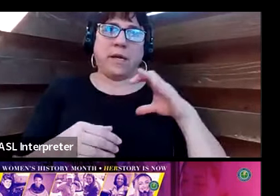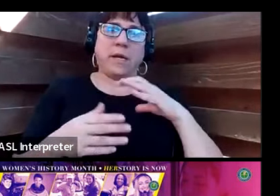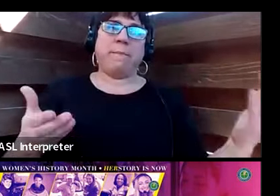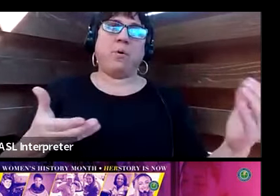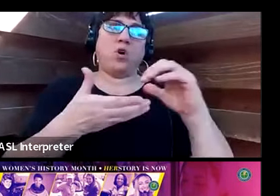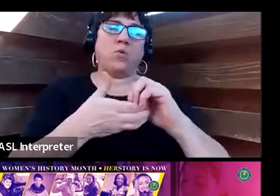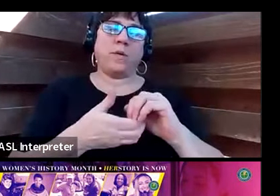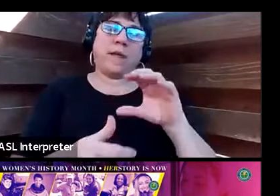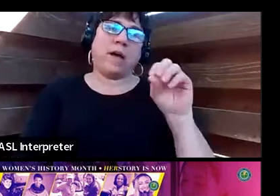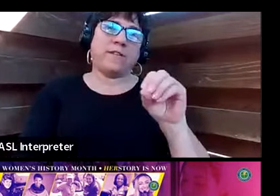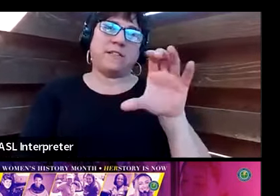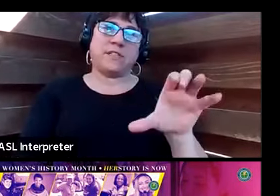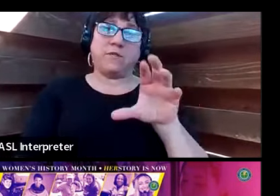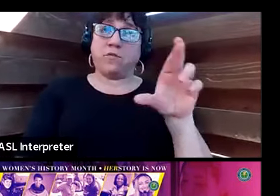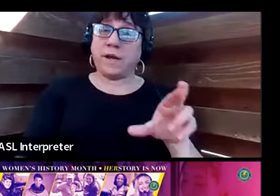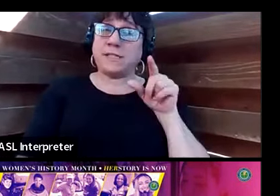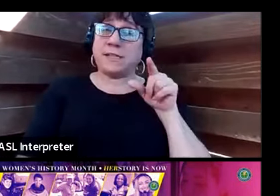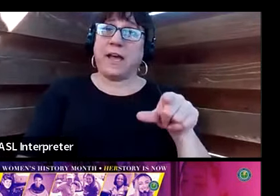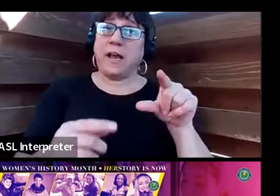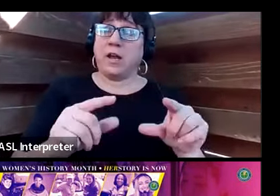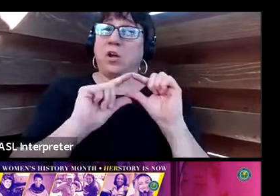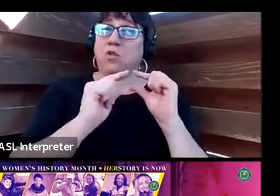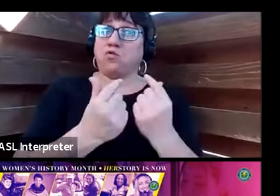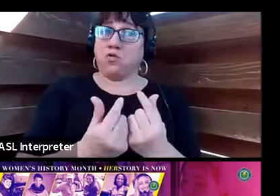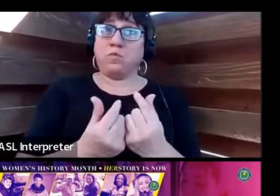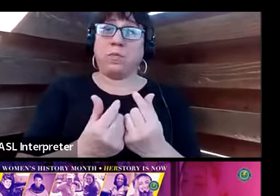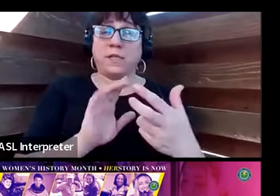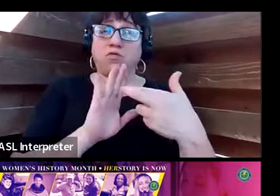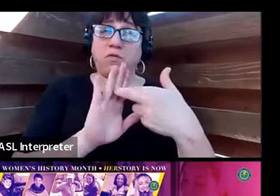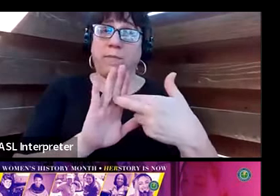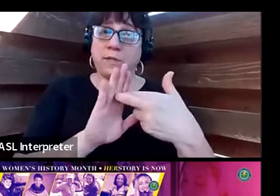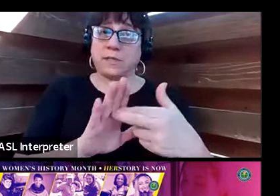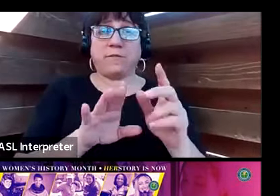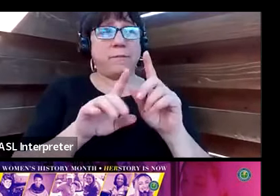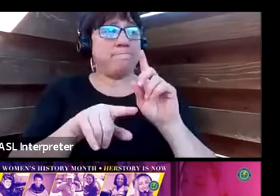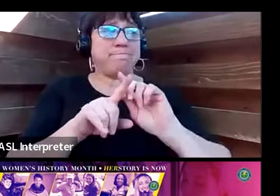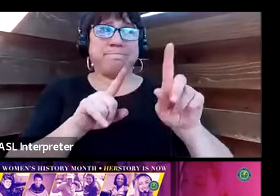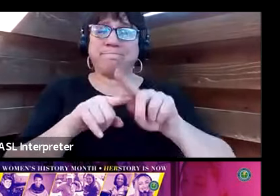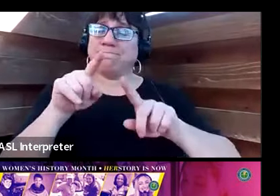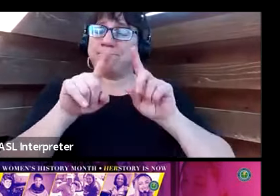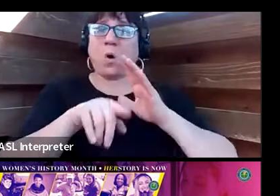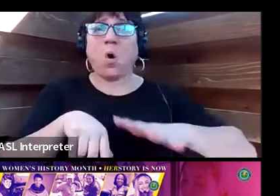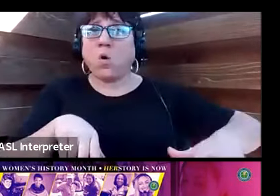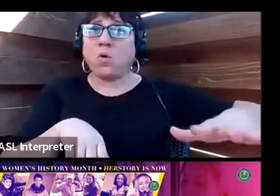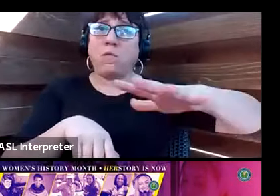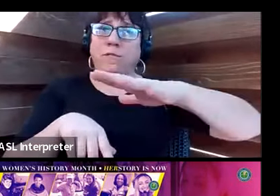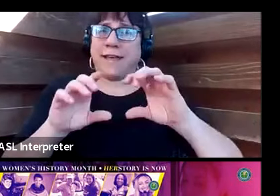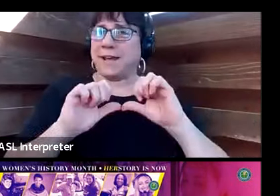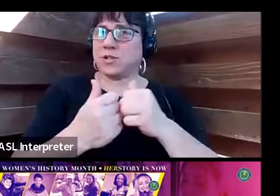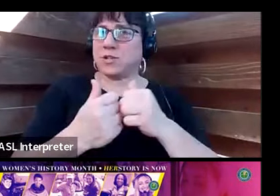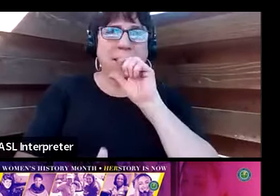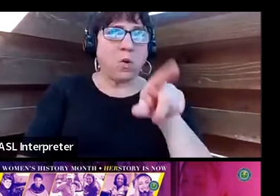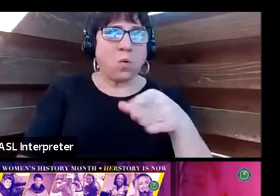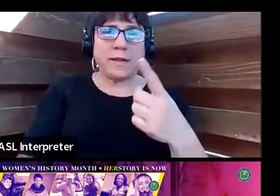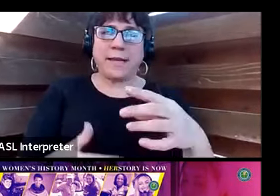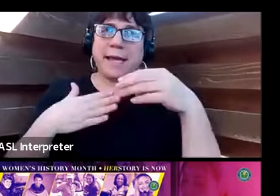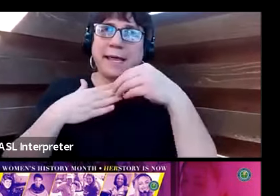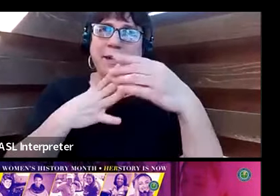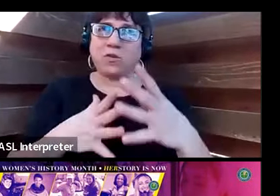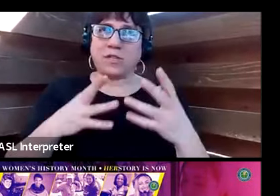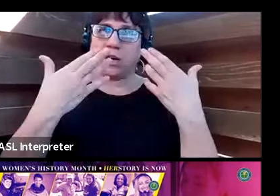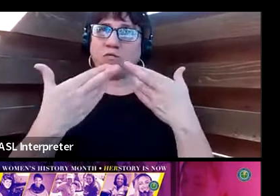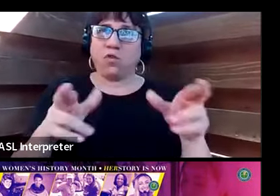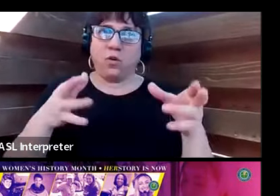And this group, which is comprised of, again, representation from across the agency, so it's not just leadership in a room